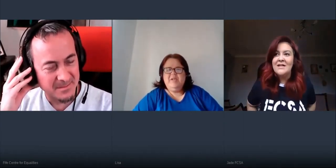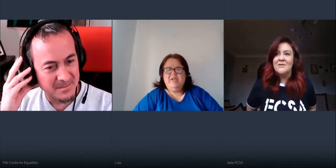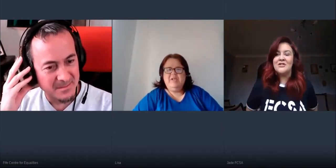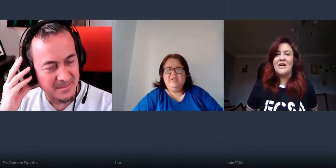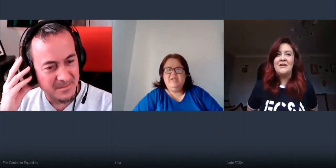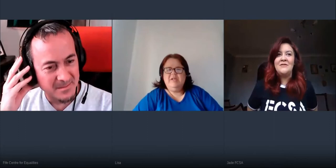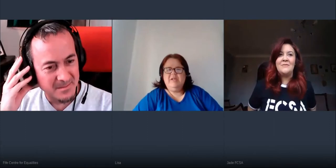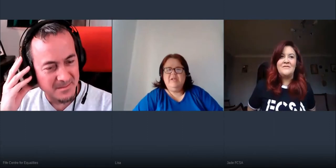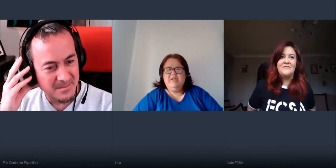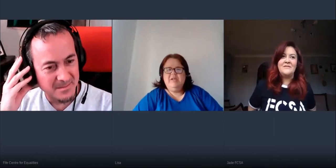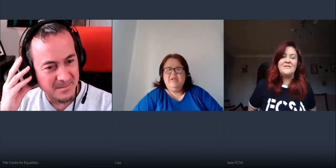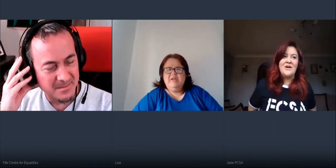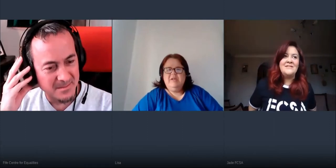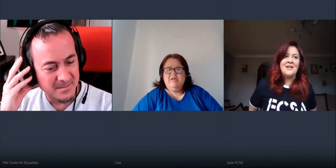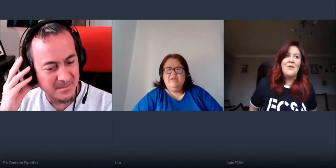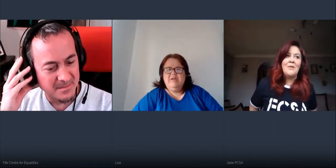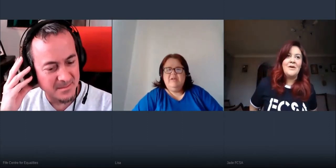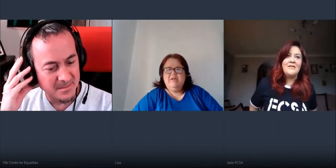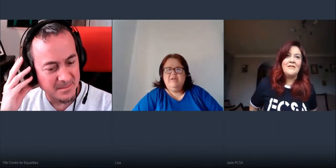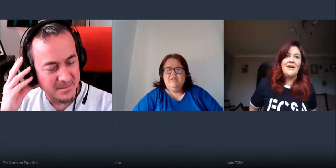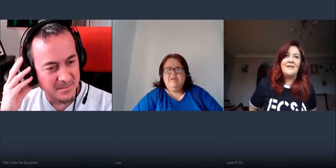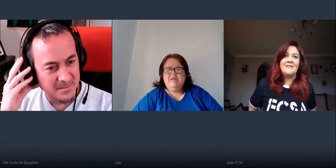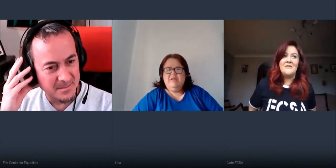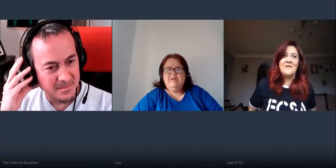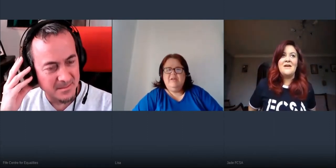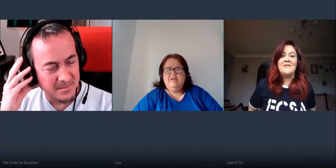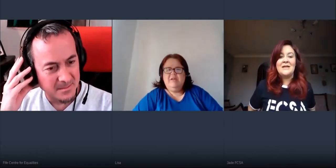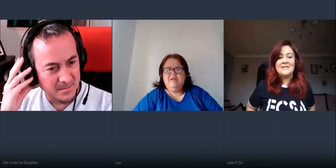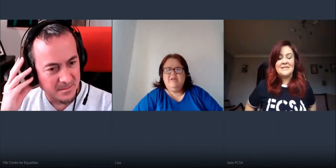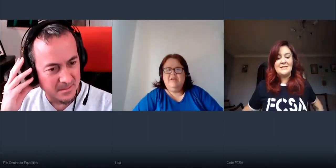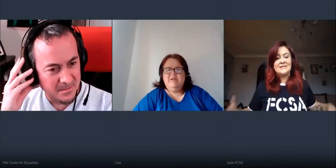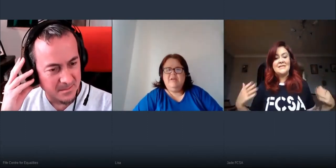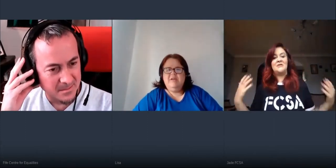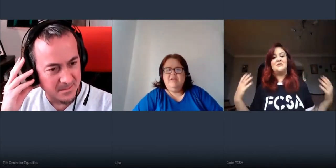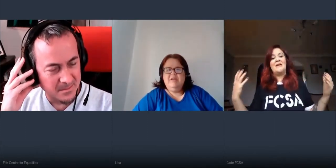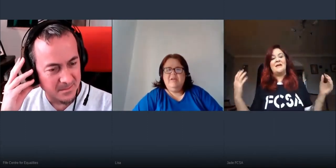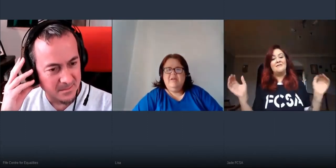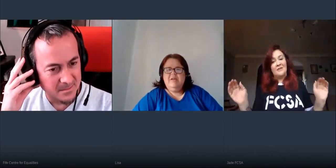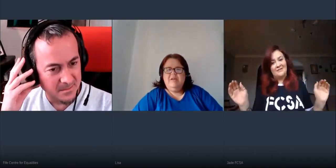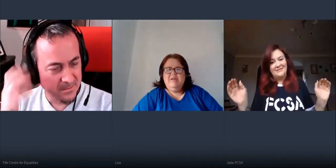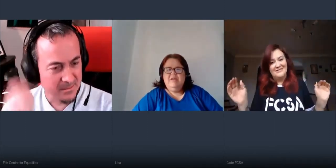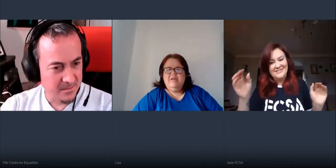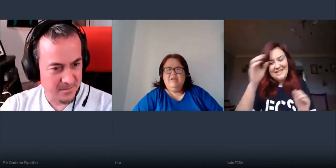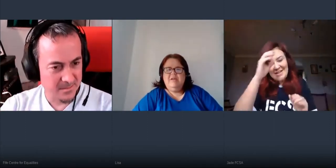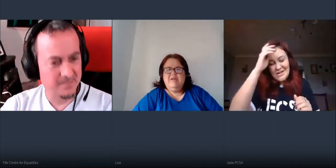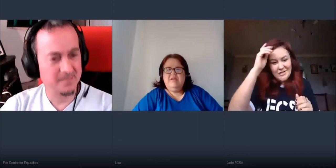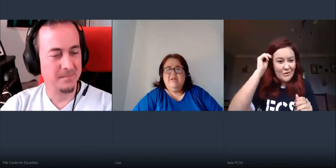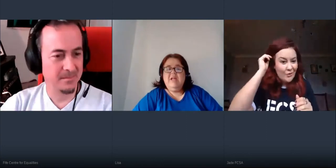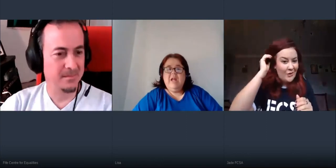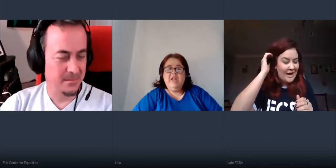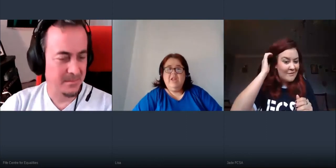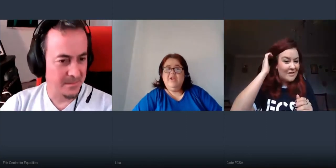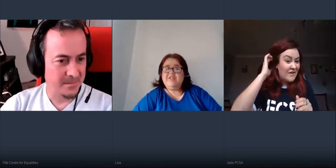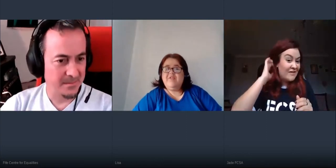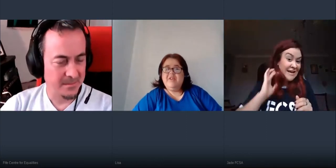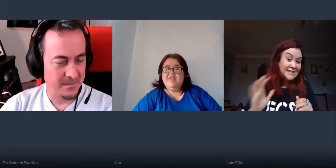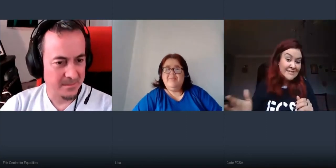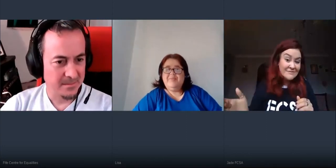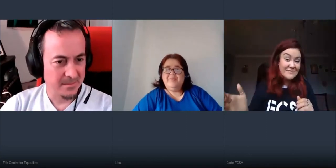we're trying to we've tried to come up with uh creative ways to to still make it fun so um